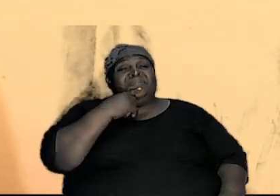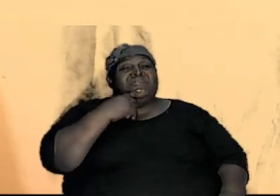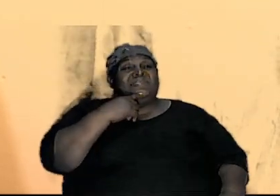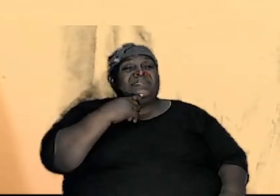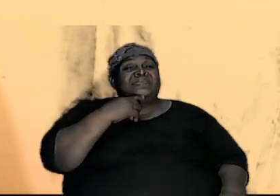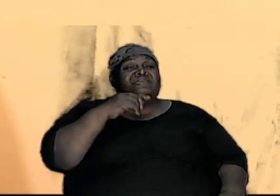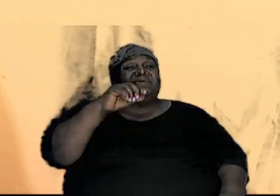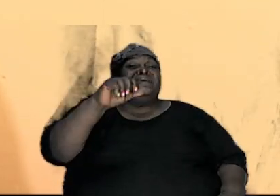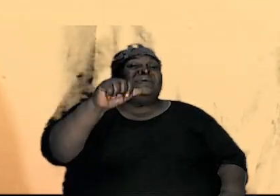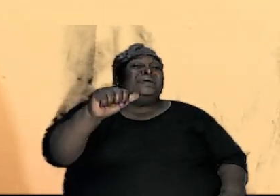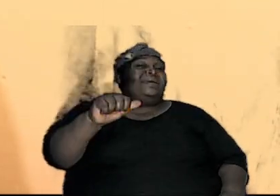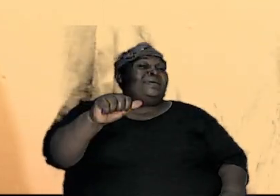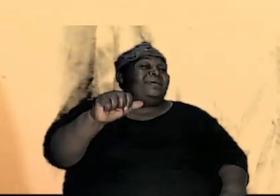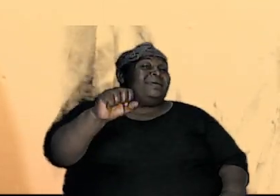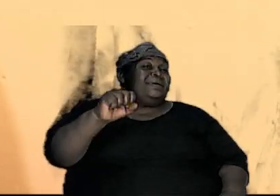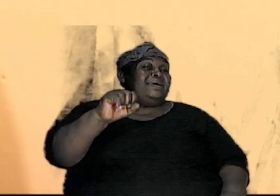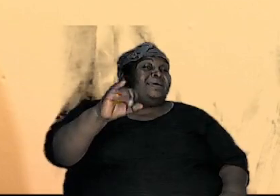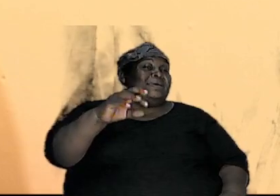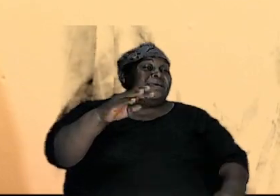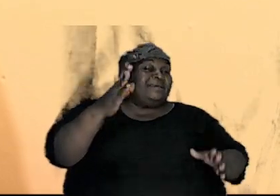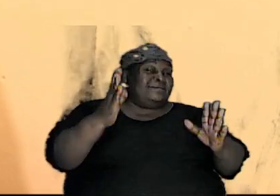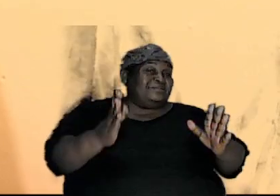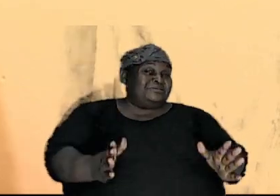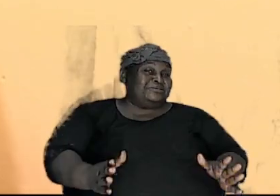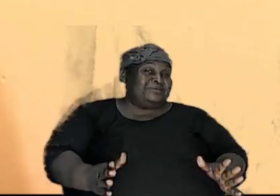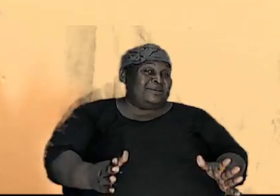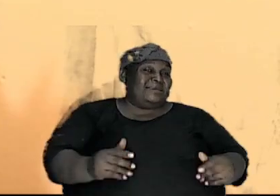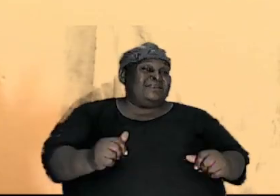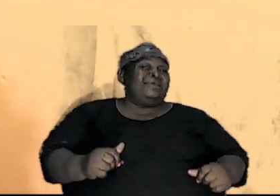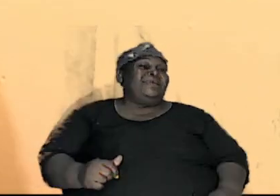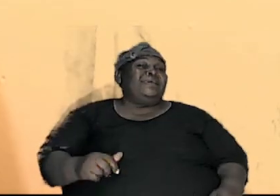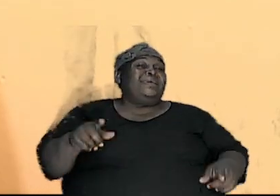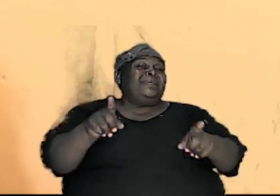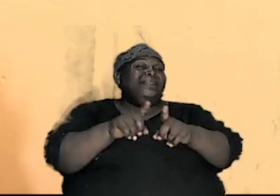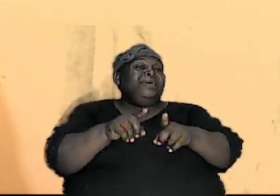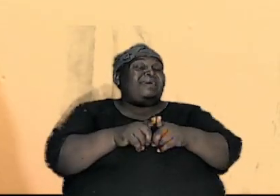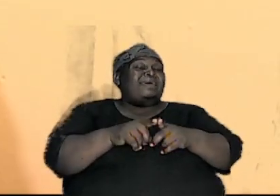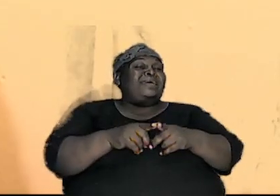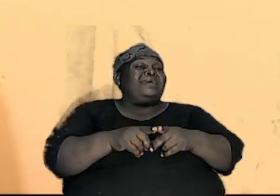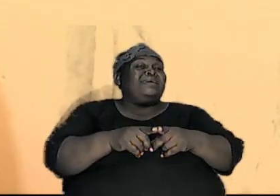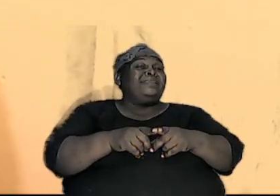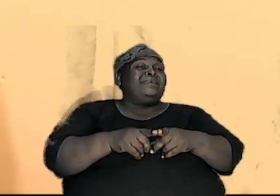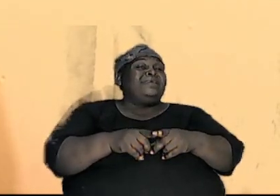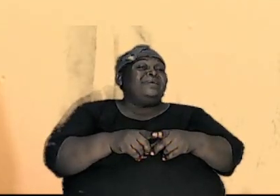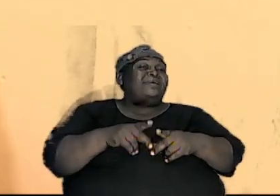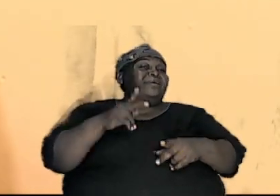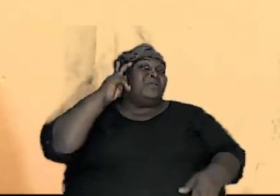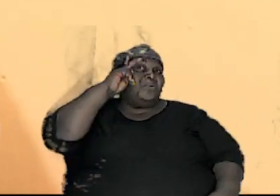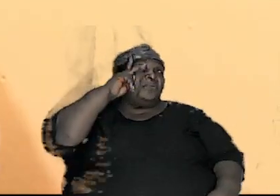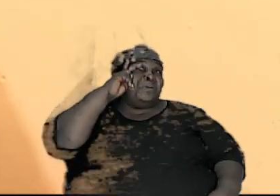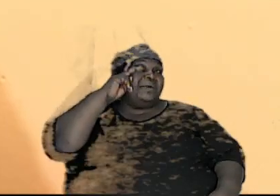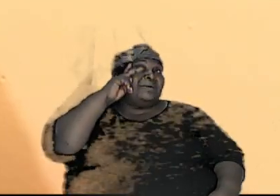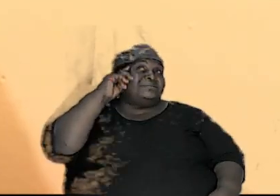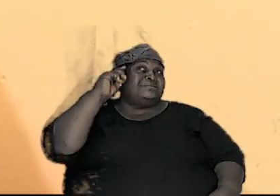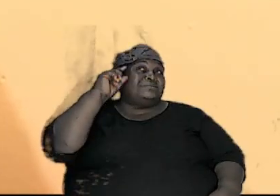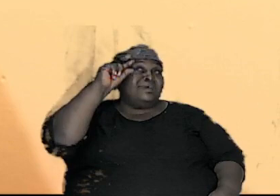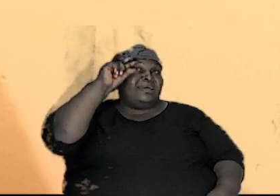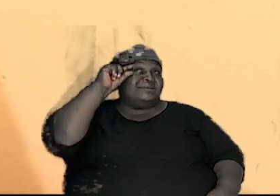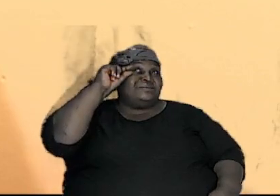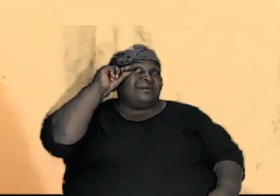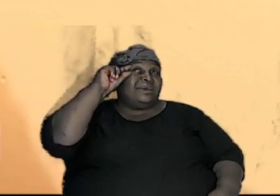Asian orientation like the Chinese or the Koreans how and why do they look that way